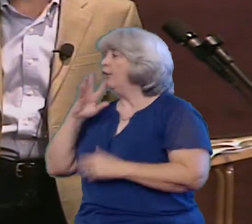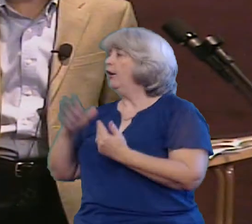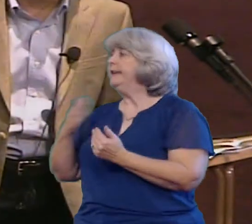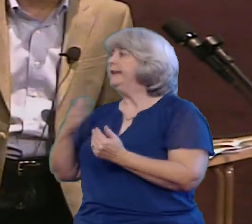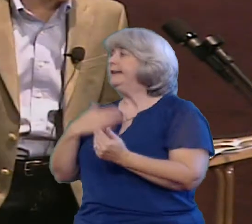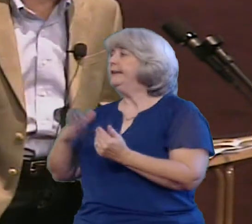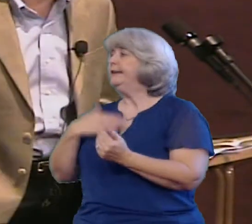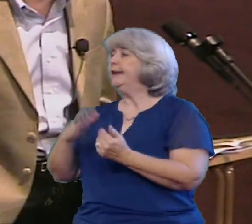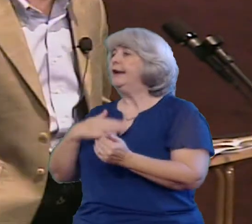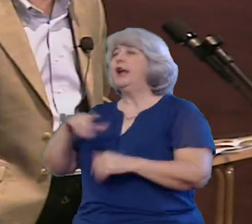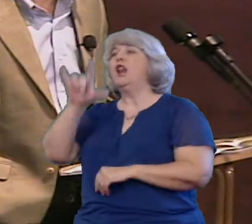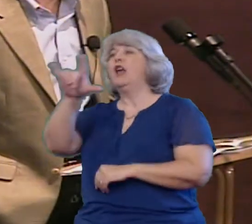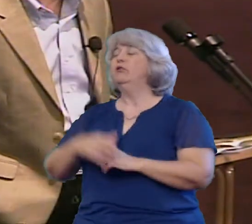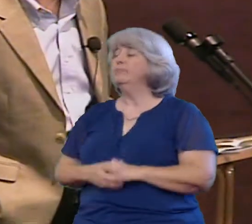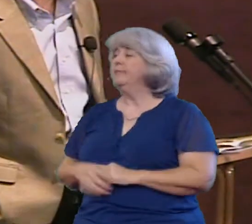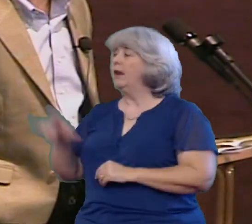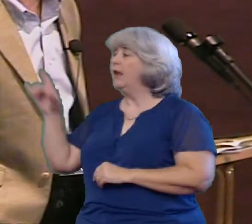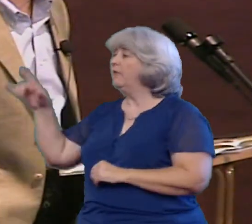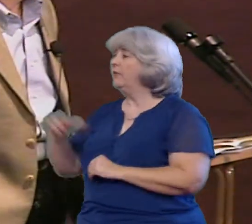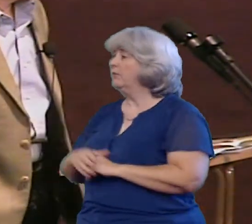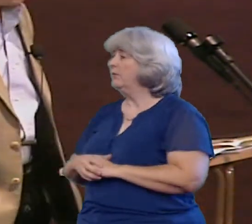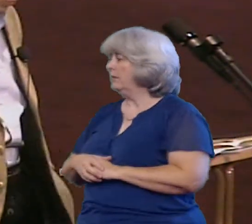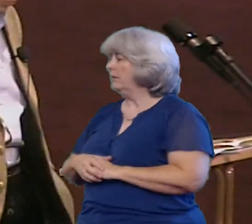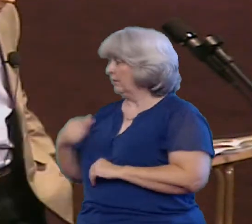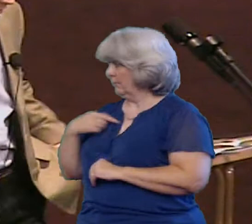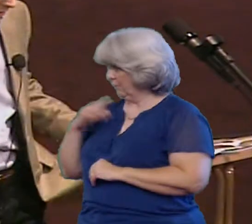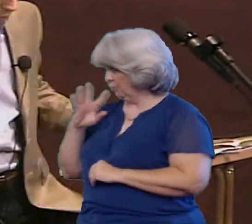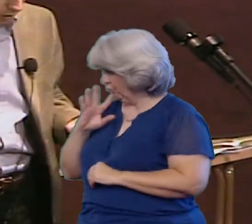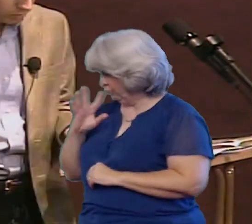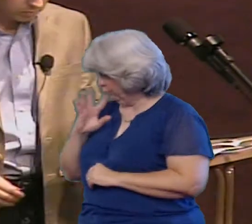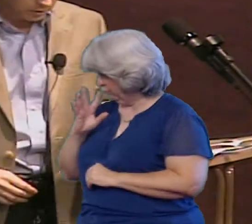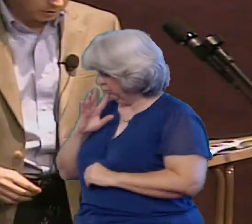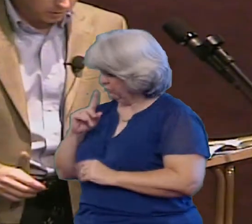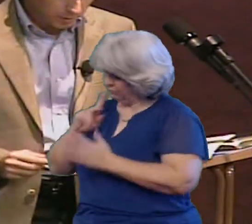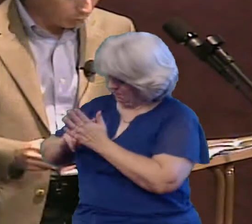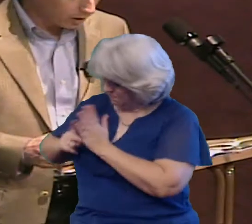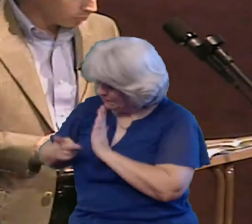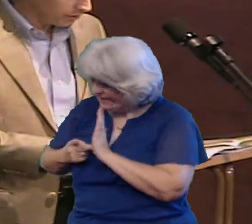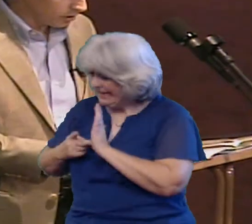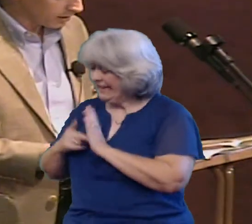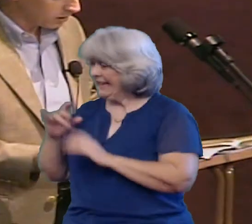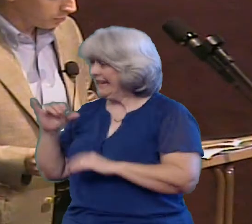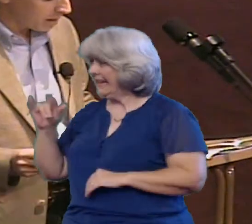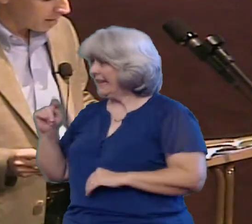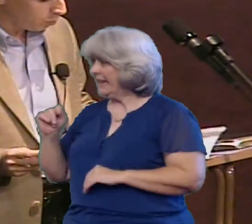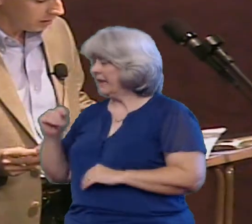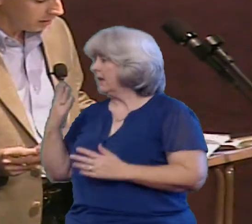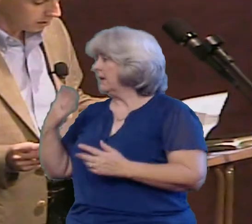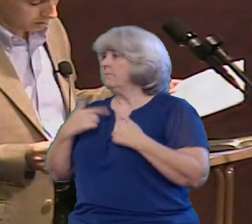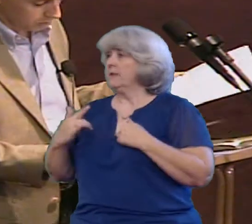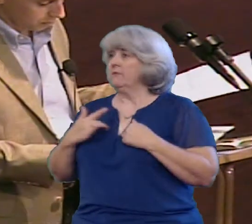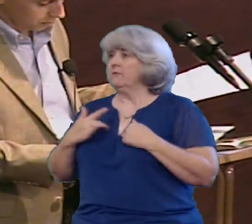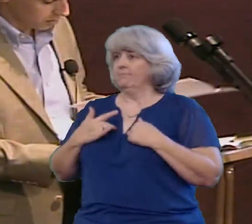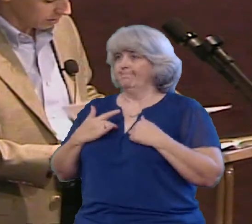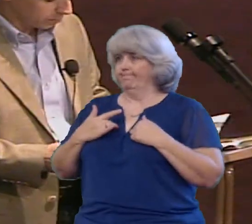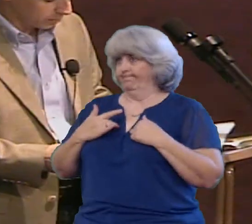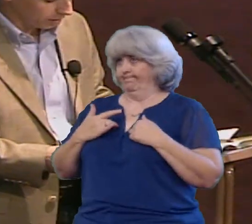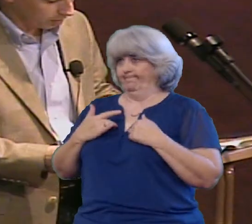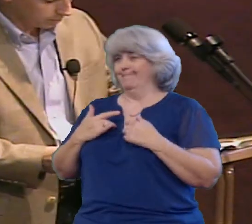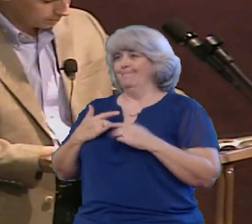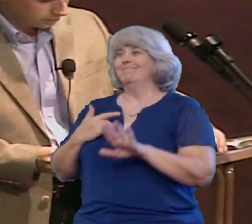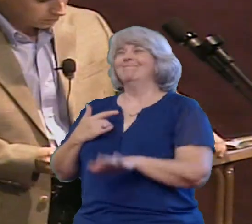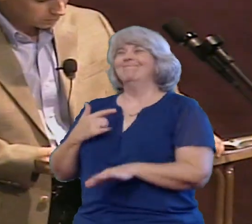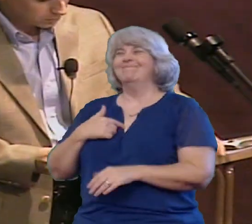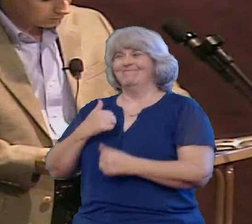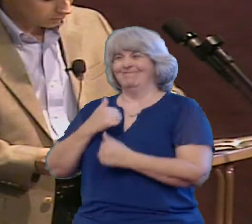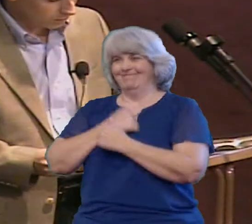Do we tell them that a lot? Do we tell it when maybe we don't feel like it But maybe we need to keep telling